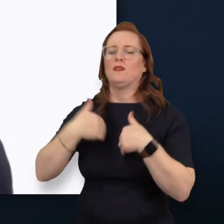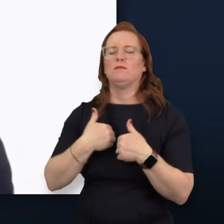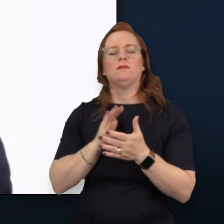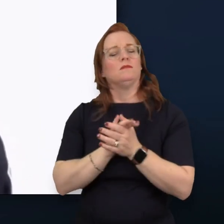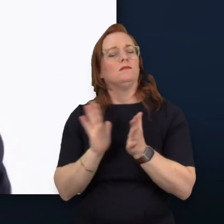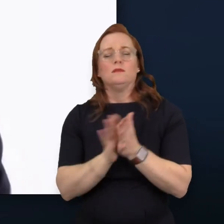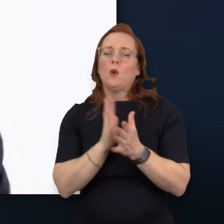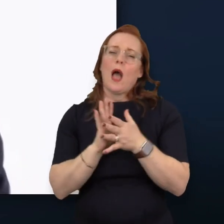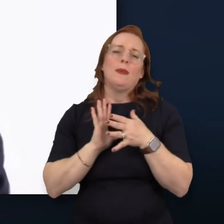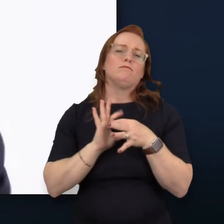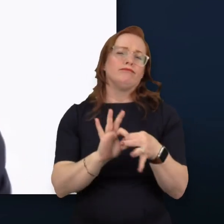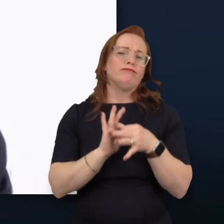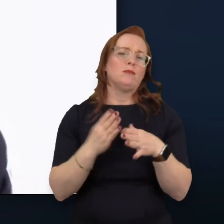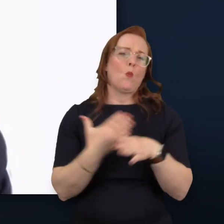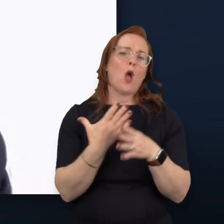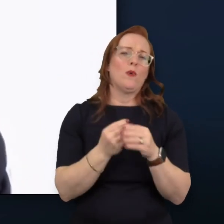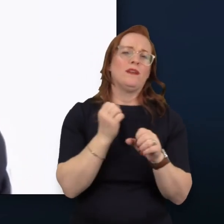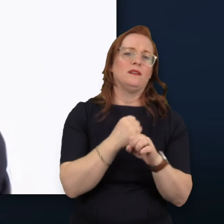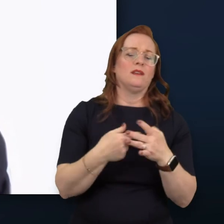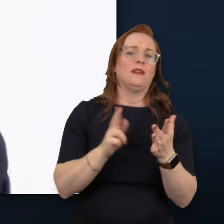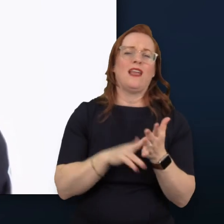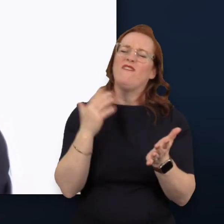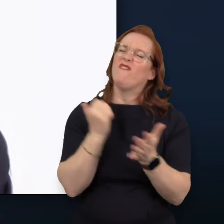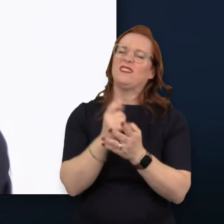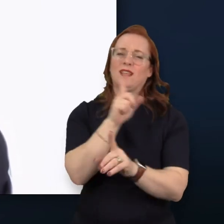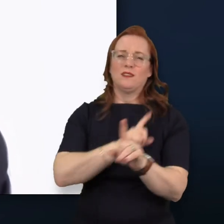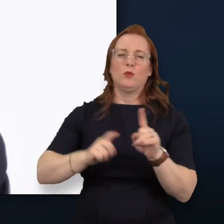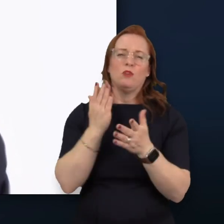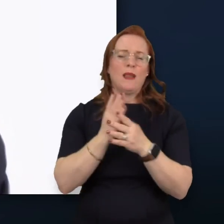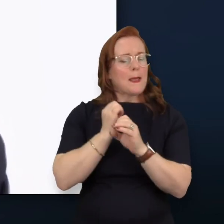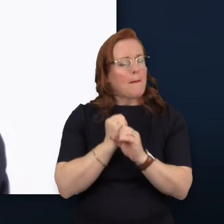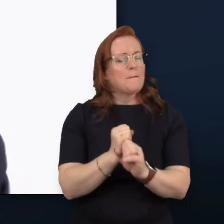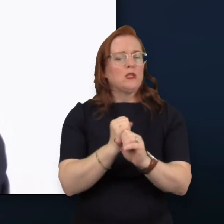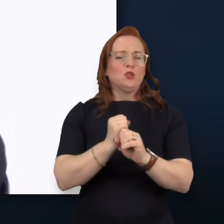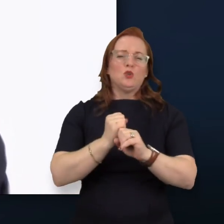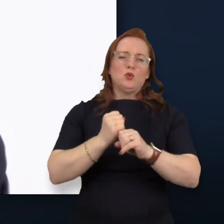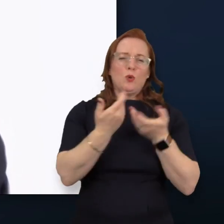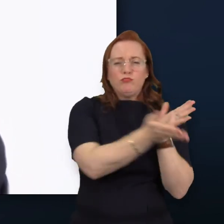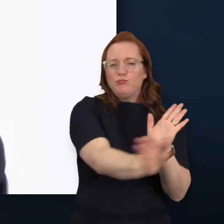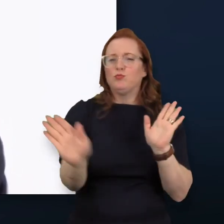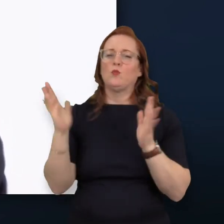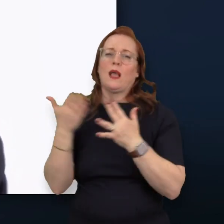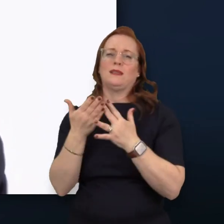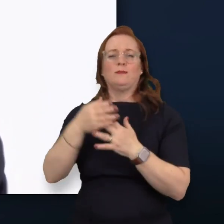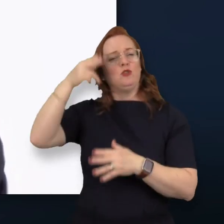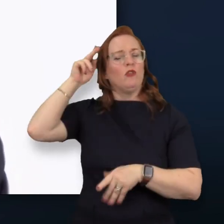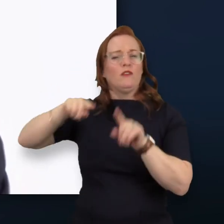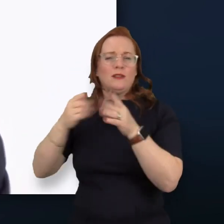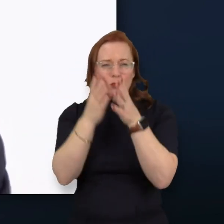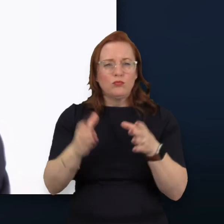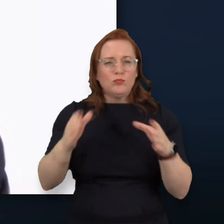It's a fantastic community dedicated to increasing neurodiversity within the insurance and financial services sectors.